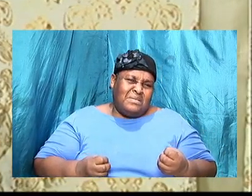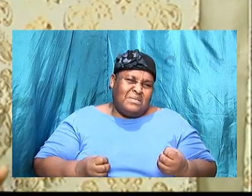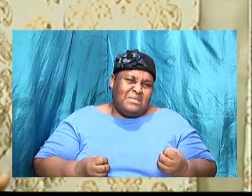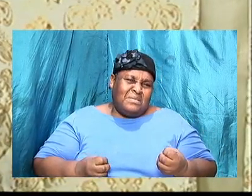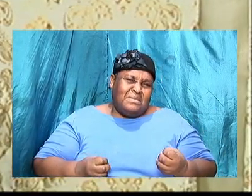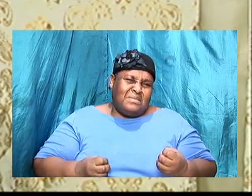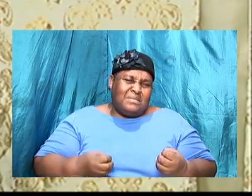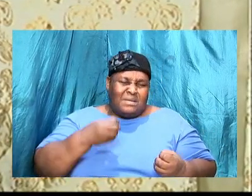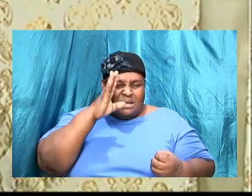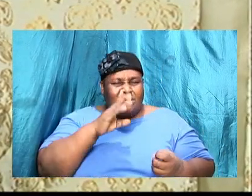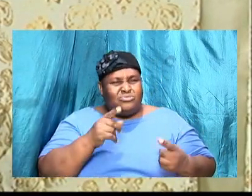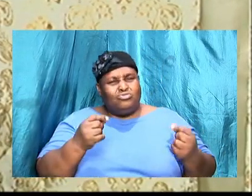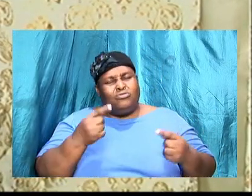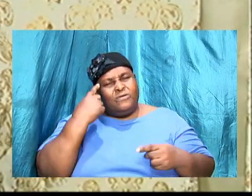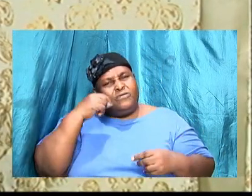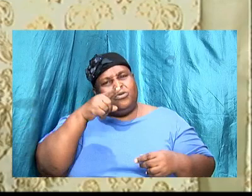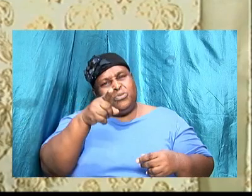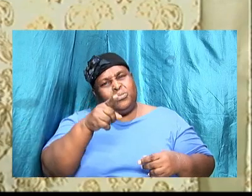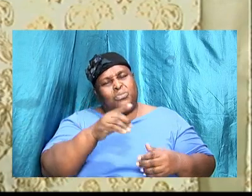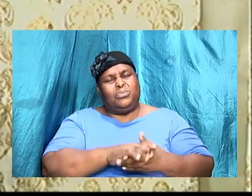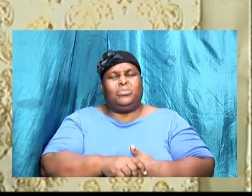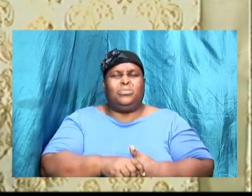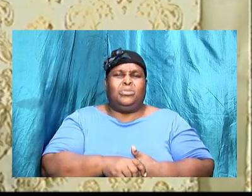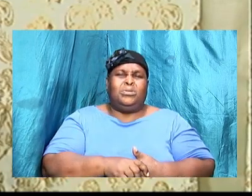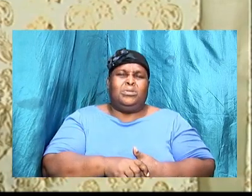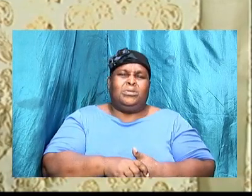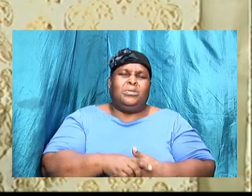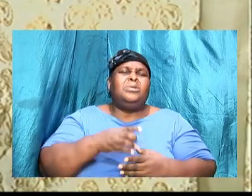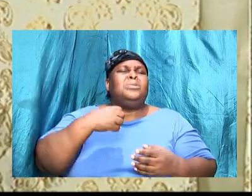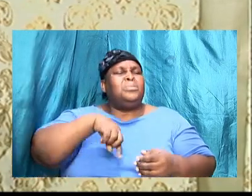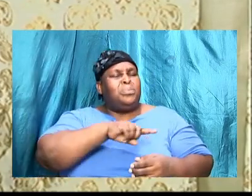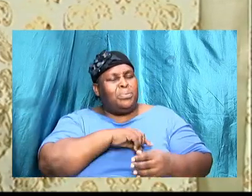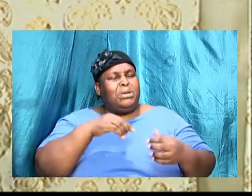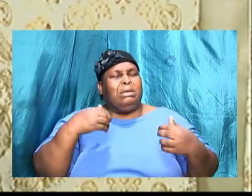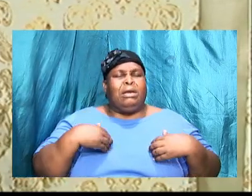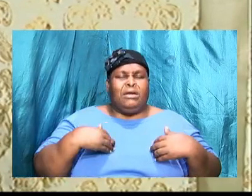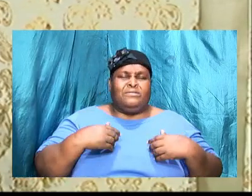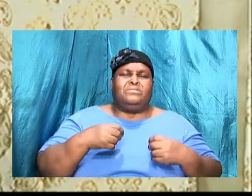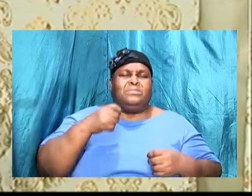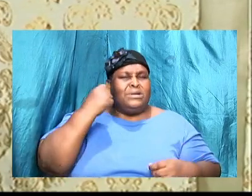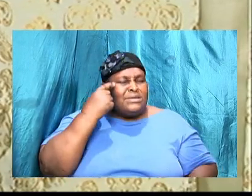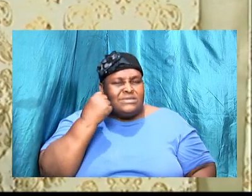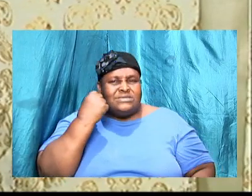your path but we have to understand